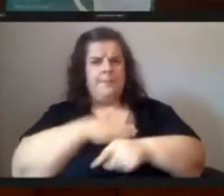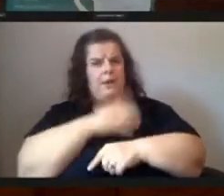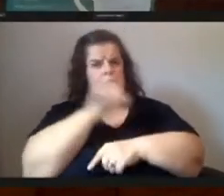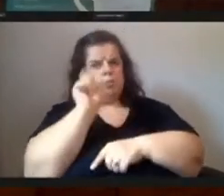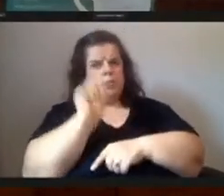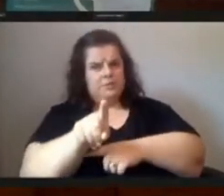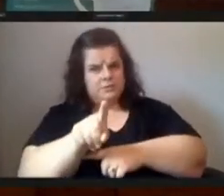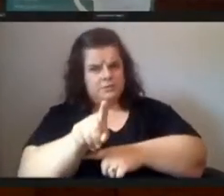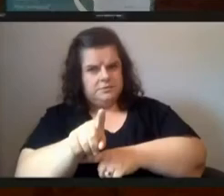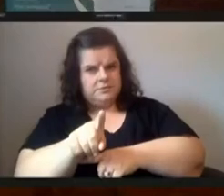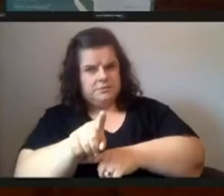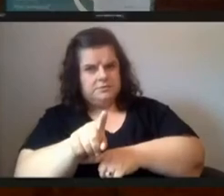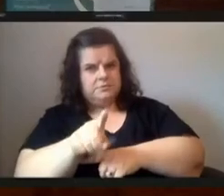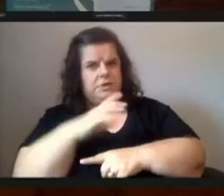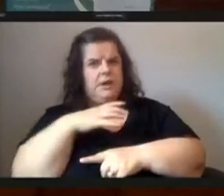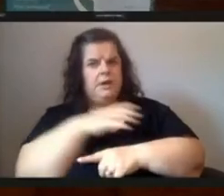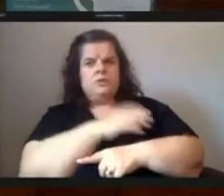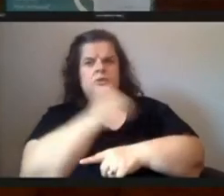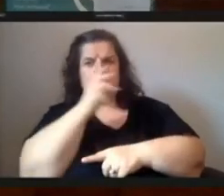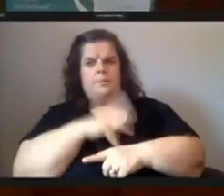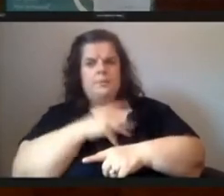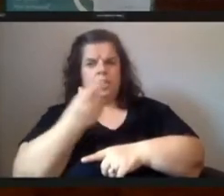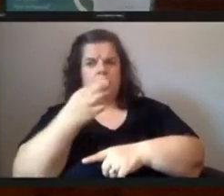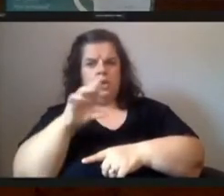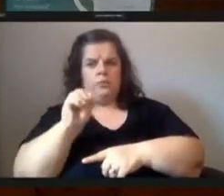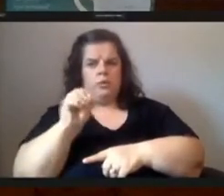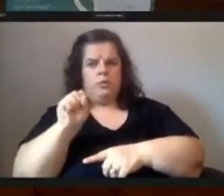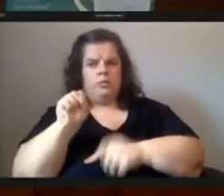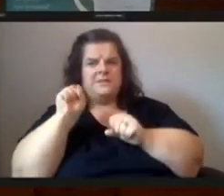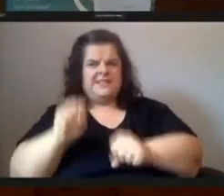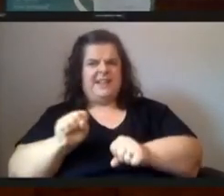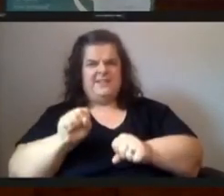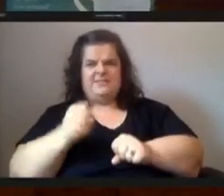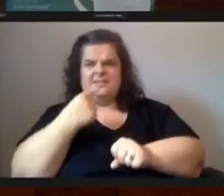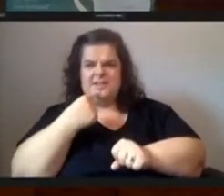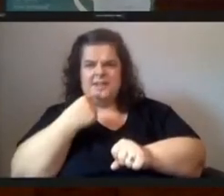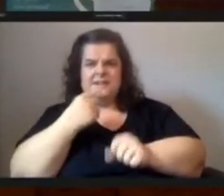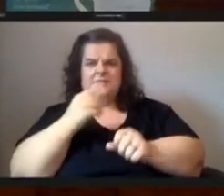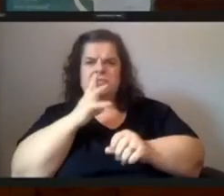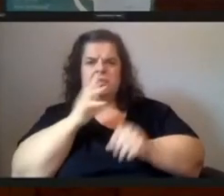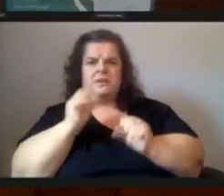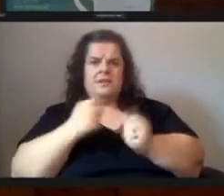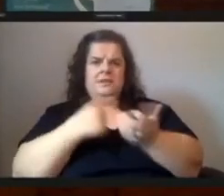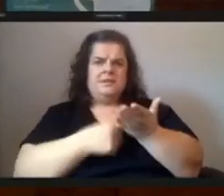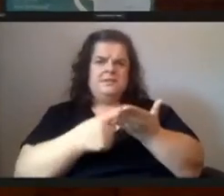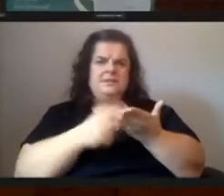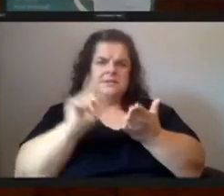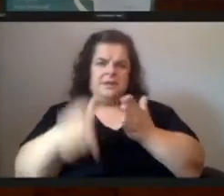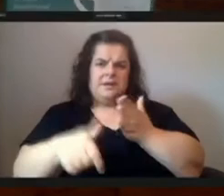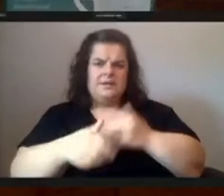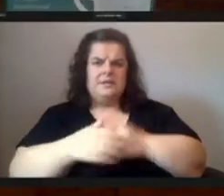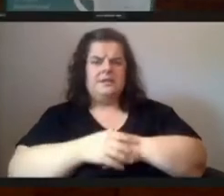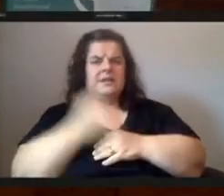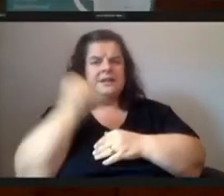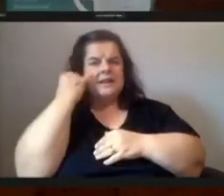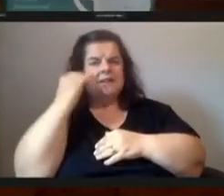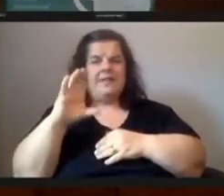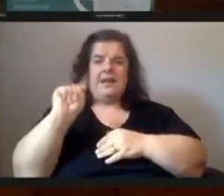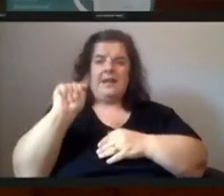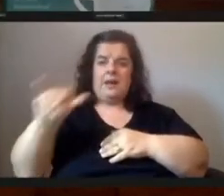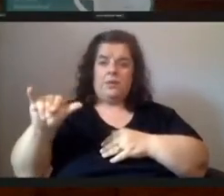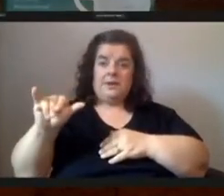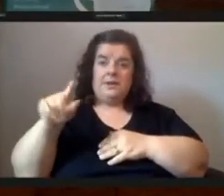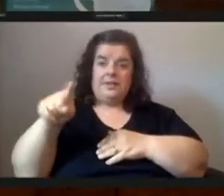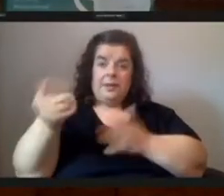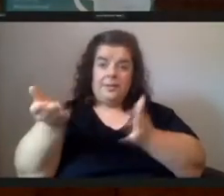i don't know if councilwoman gross is able to address this or perhaps we can discuss at a later date is if the county is being asked to have